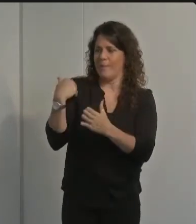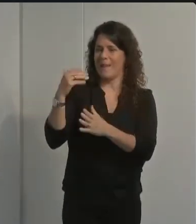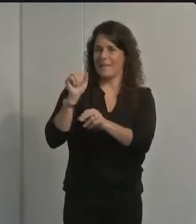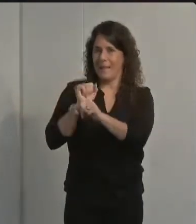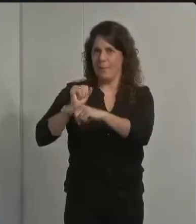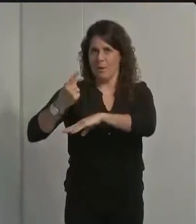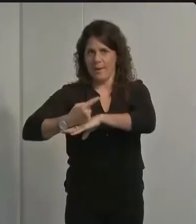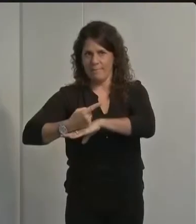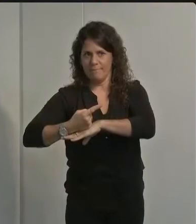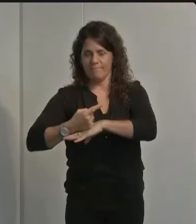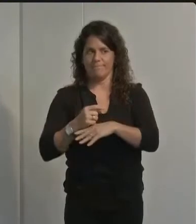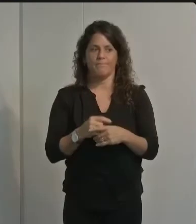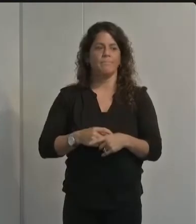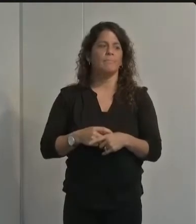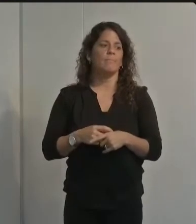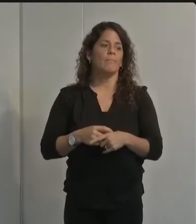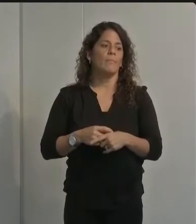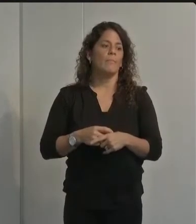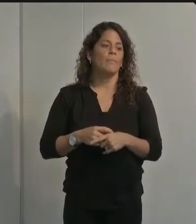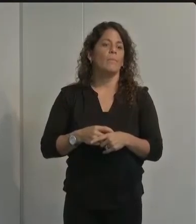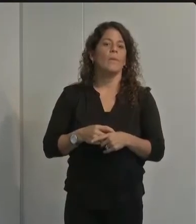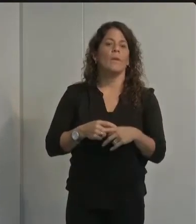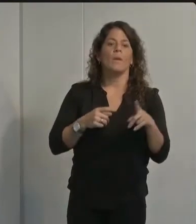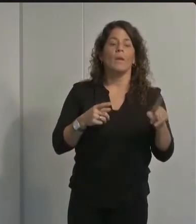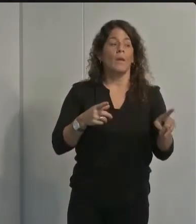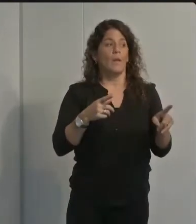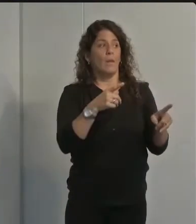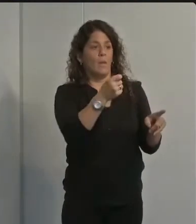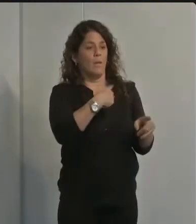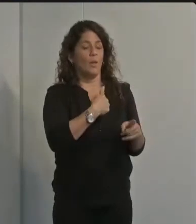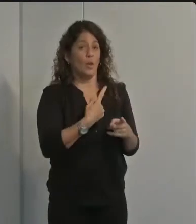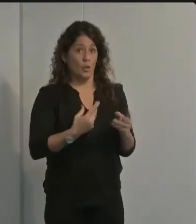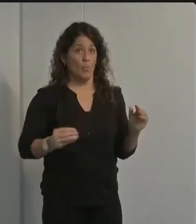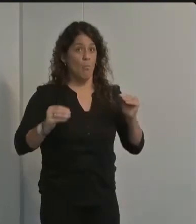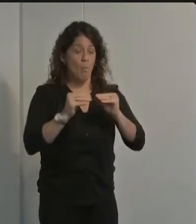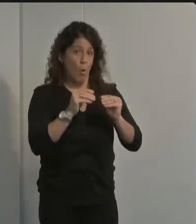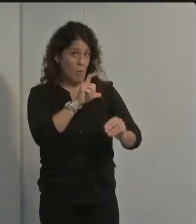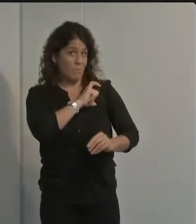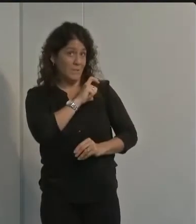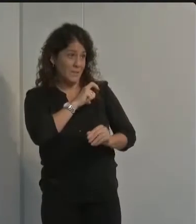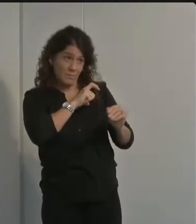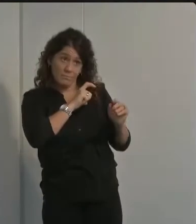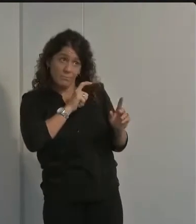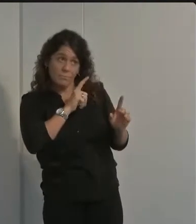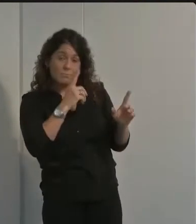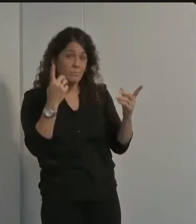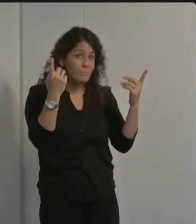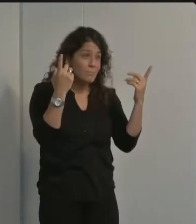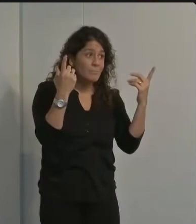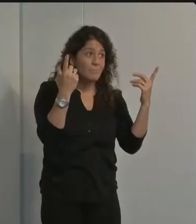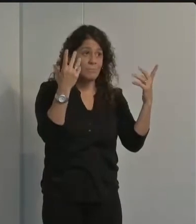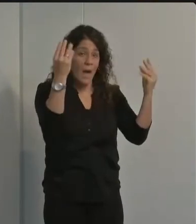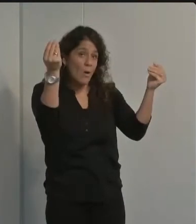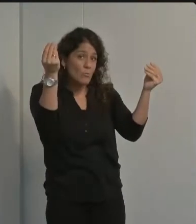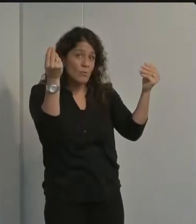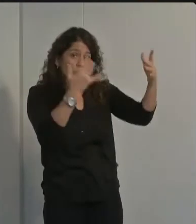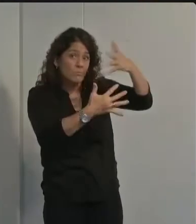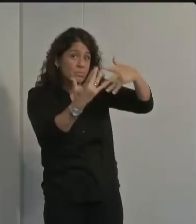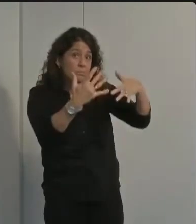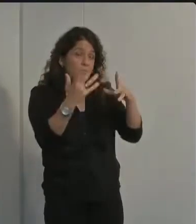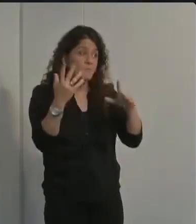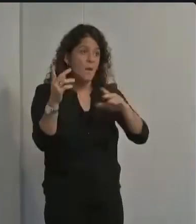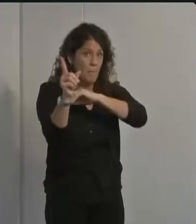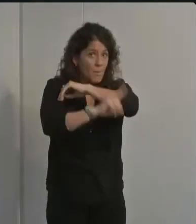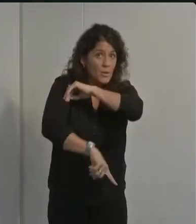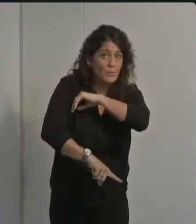so what sort of that is will there be additional enforcement for example this weekend because of halloween or just going forward in isla vista i think